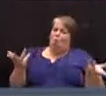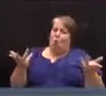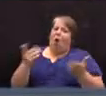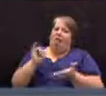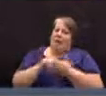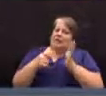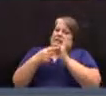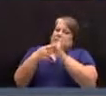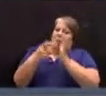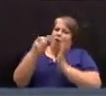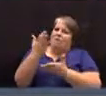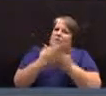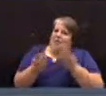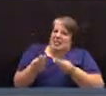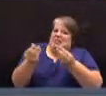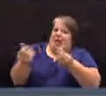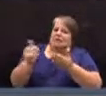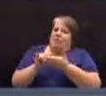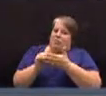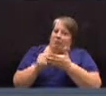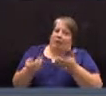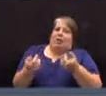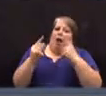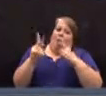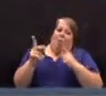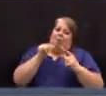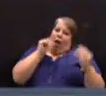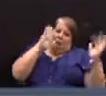expenses that arise sort of unexpectedly.